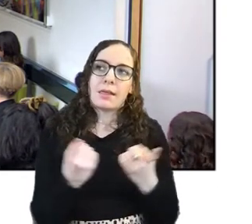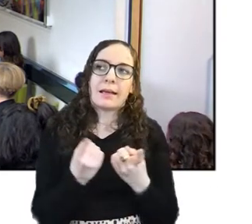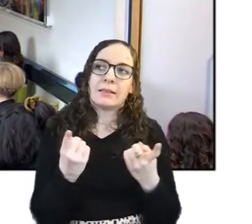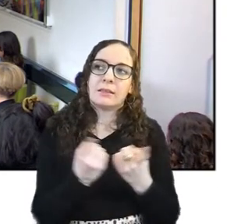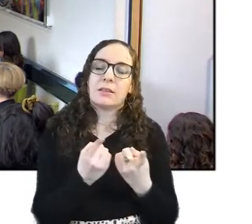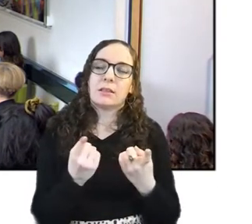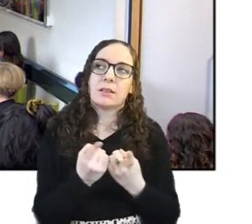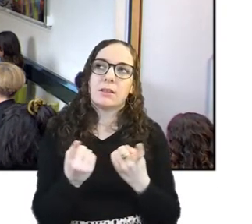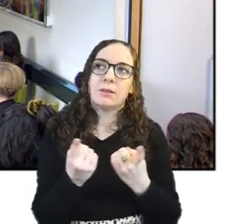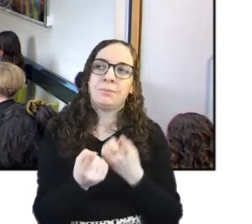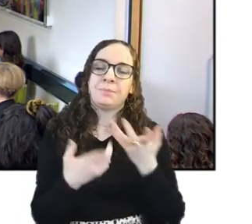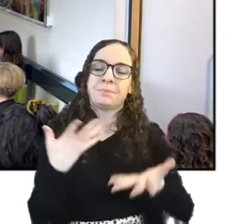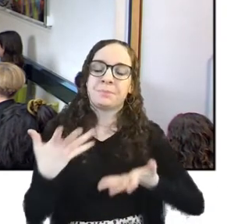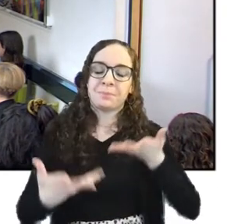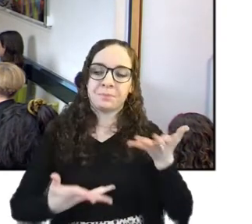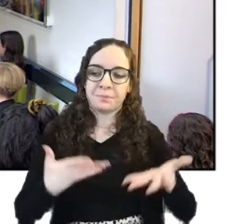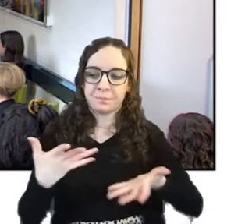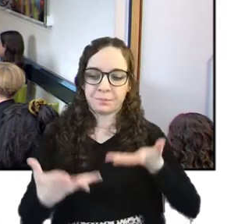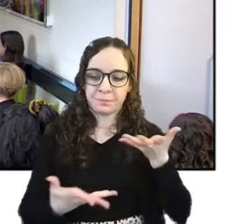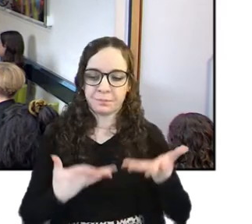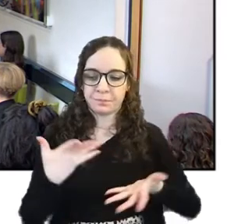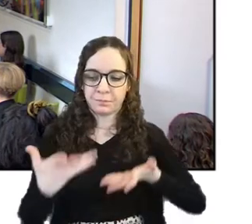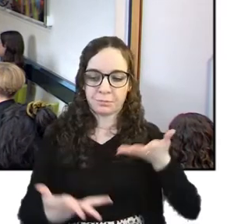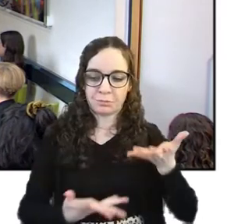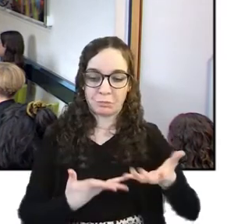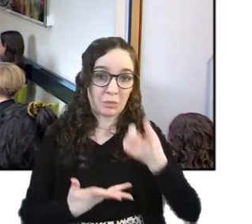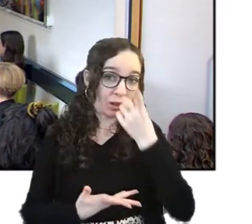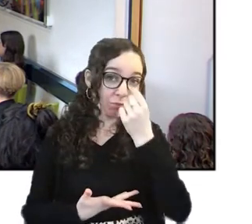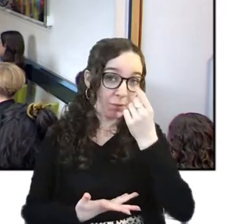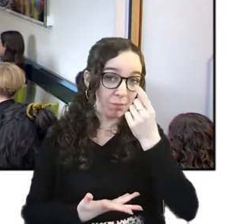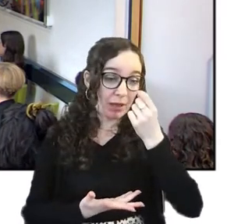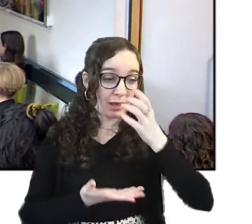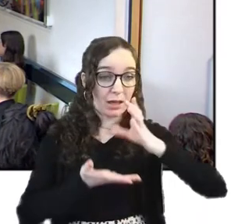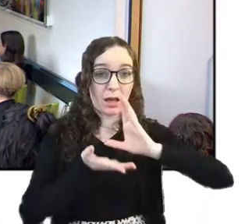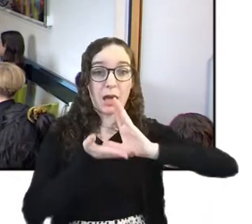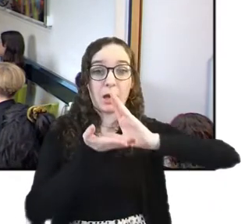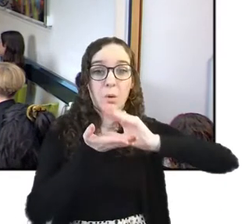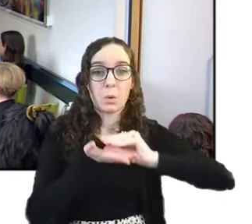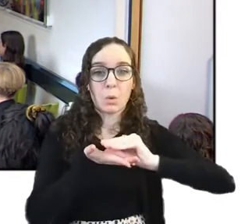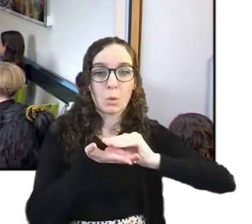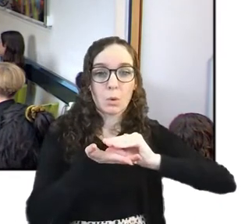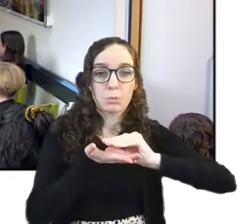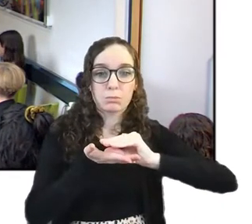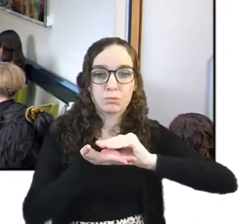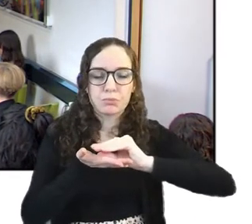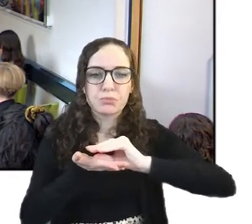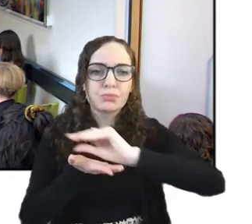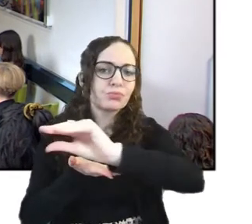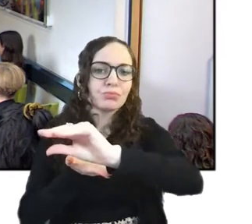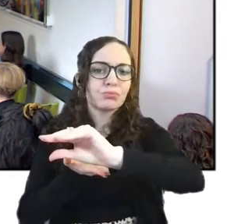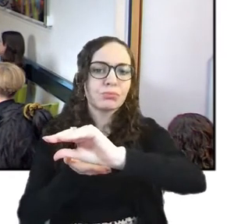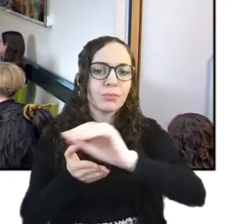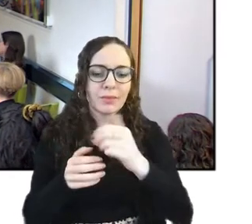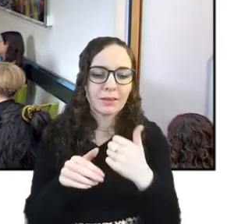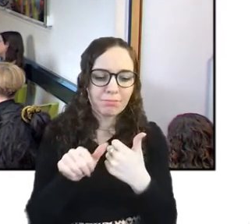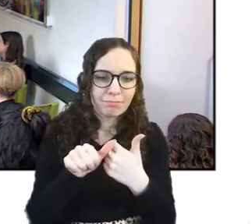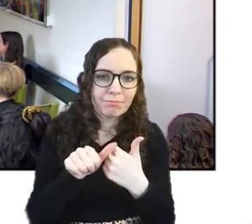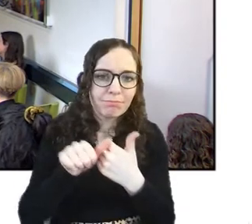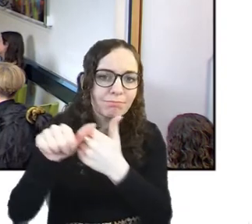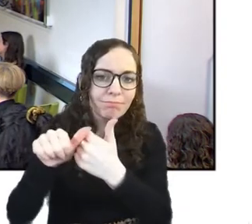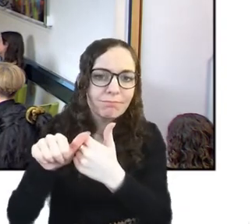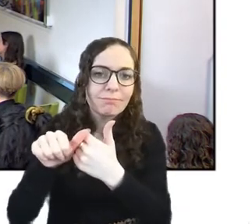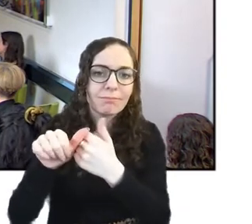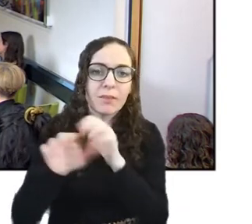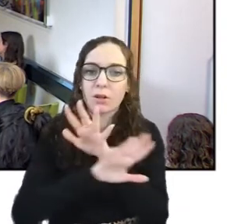you know a big budget behind it and a lot of support and they're not often by made by big